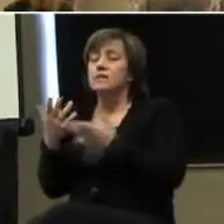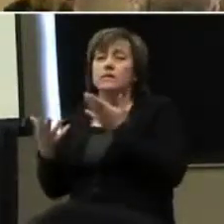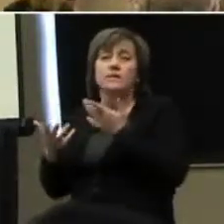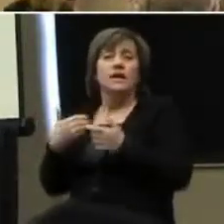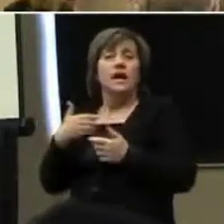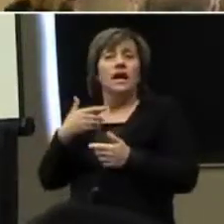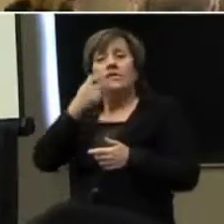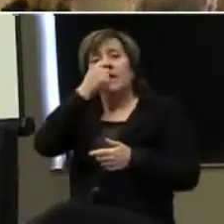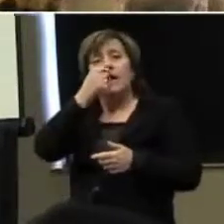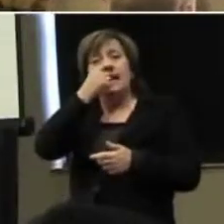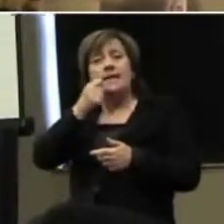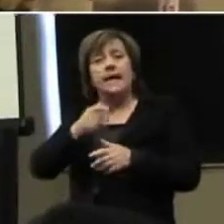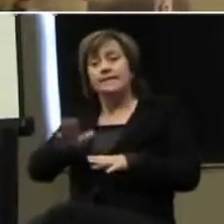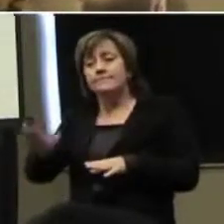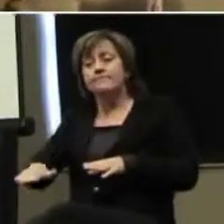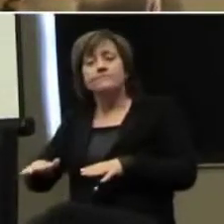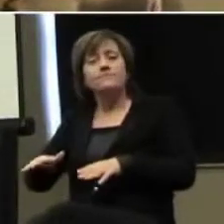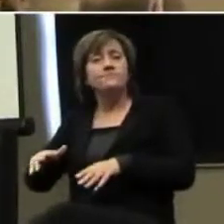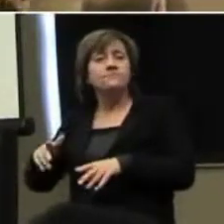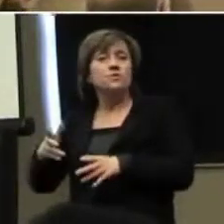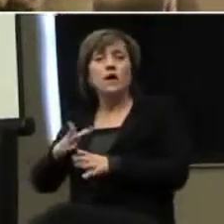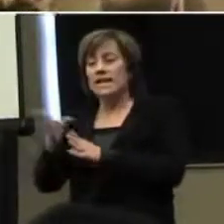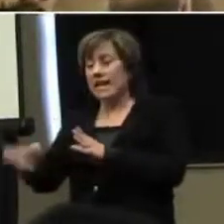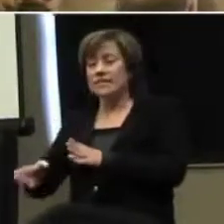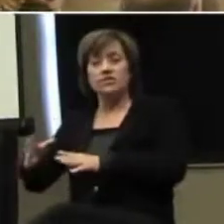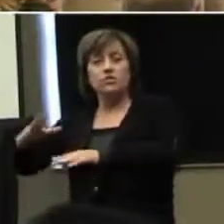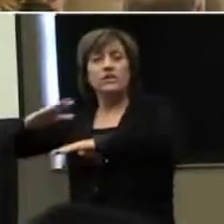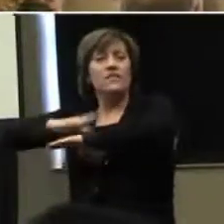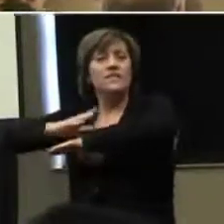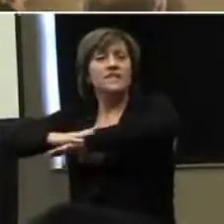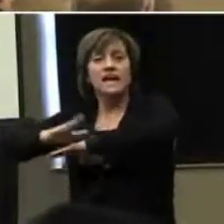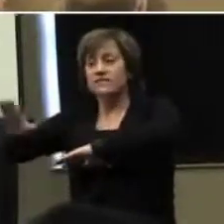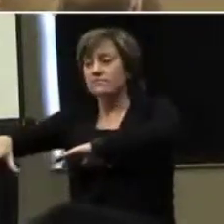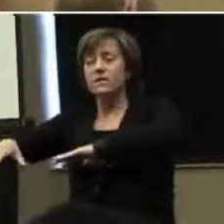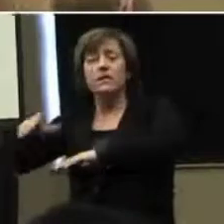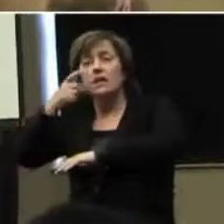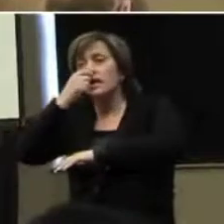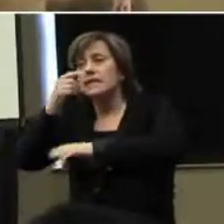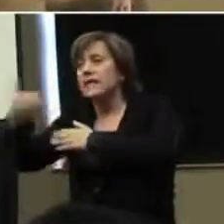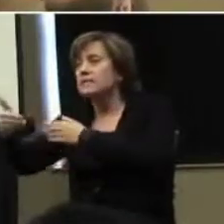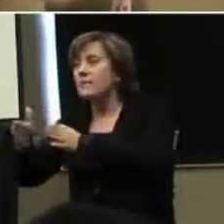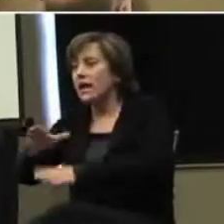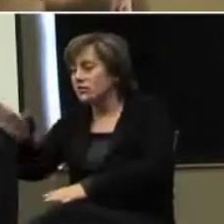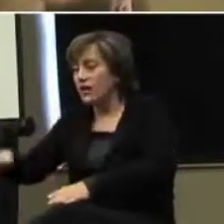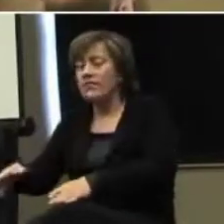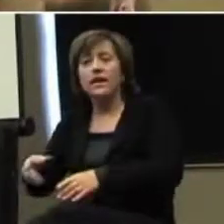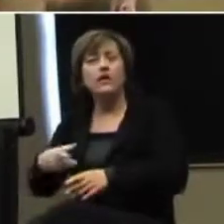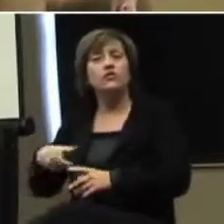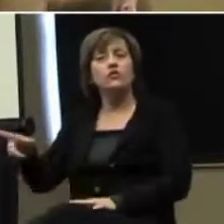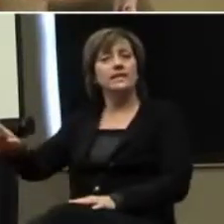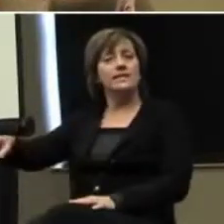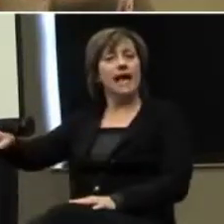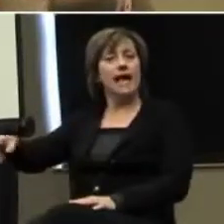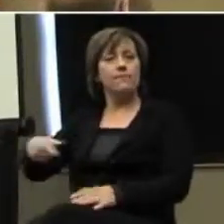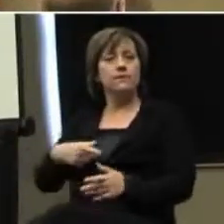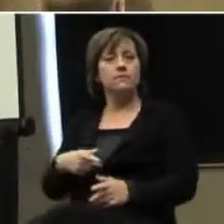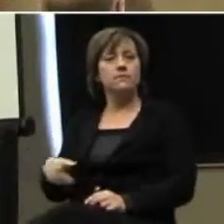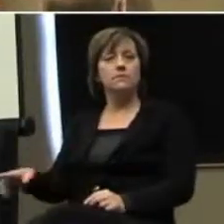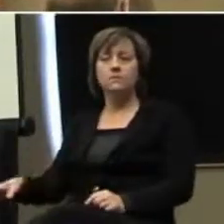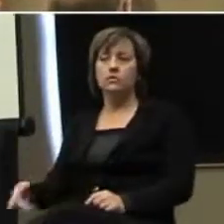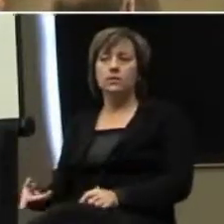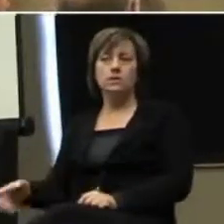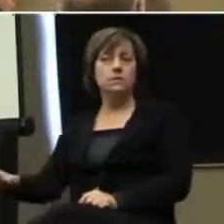as having a Kleenex on the side of the desk and tapping. It could be having a Kleenex box on the side of desk and tapping to where you're not drawing